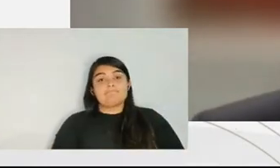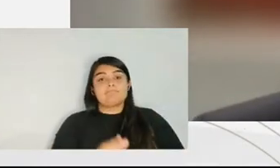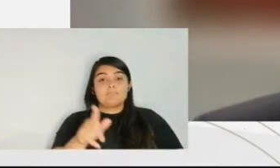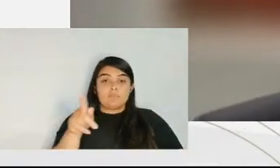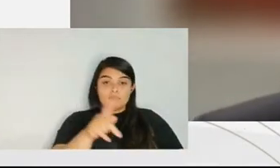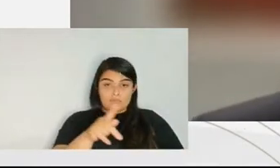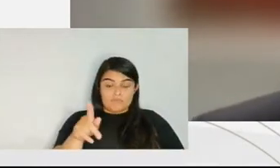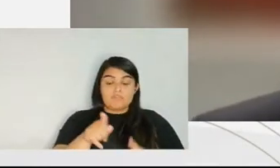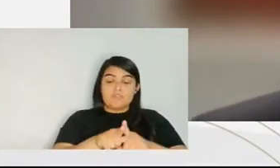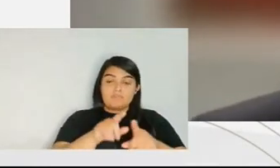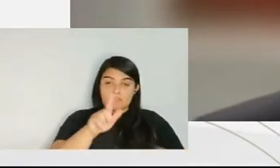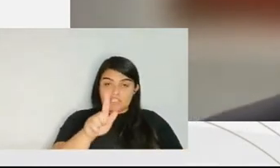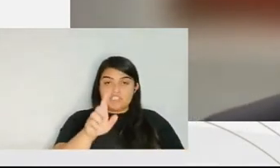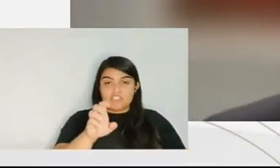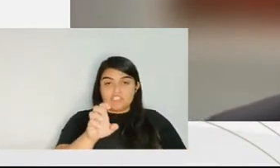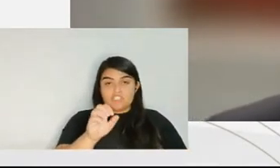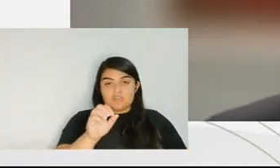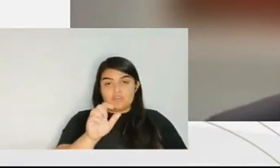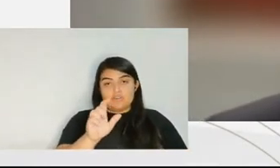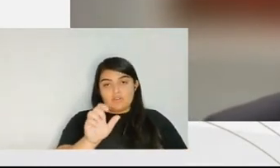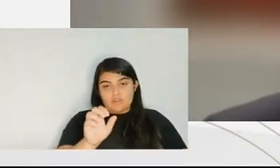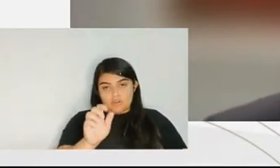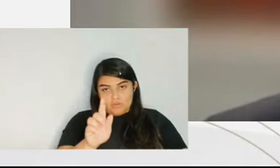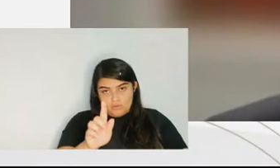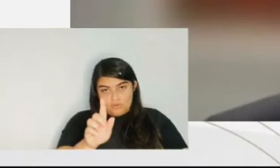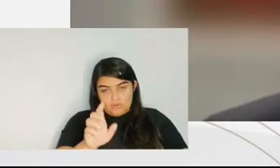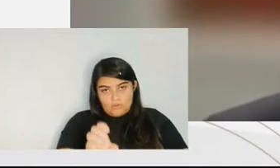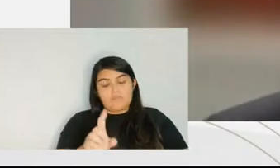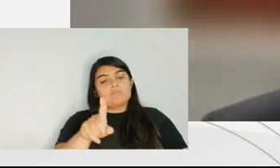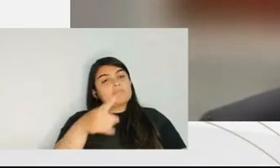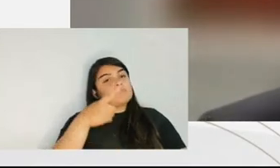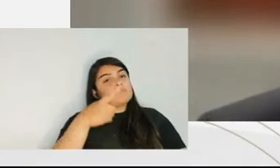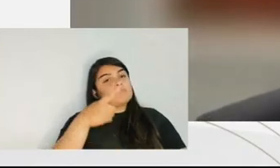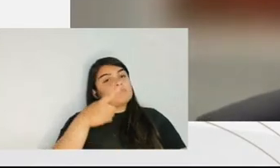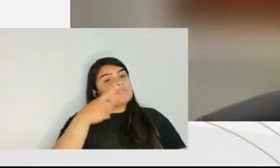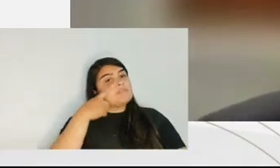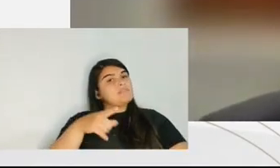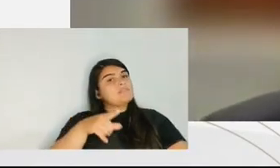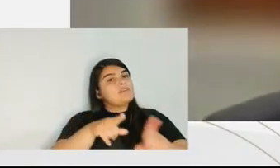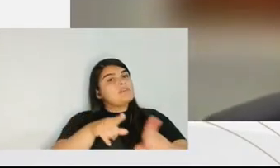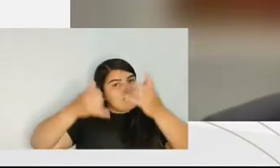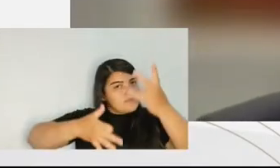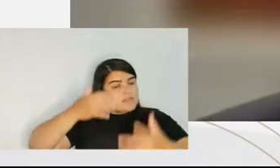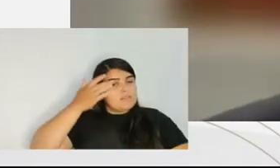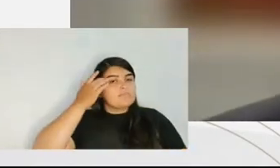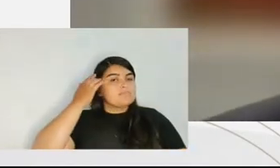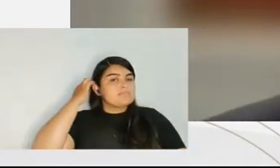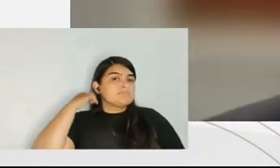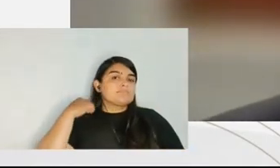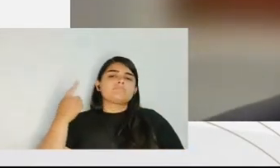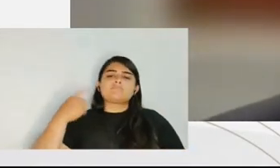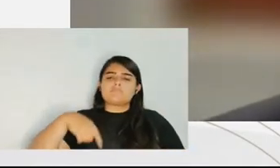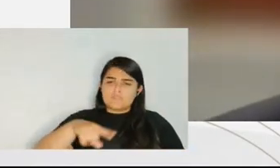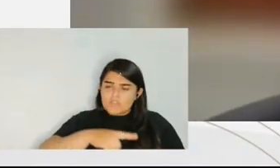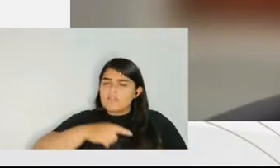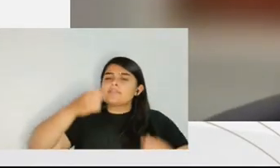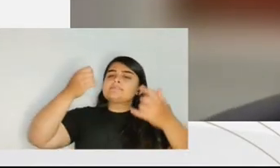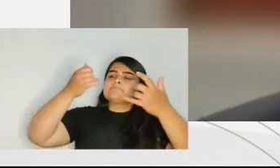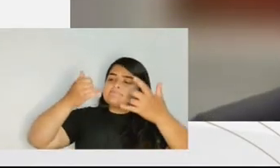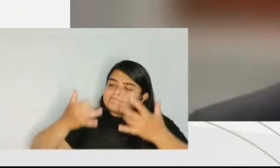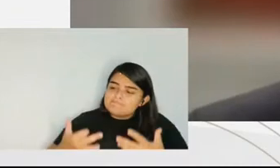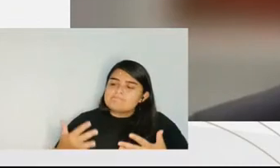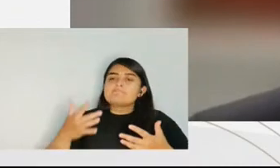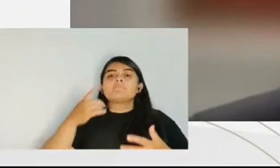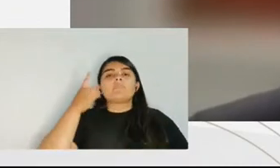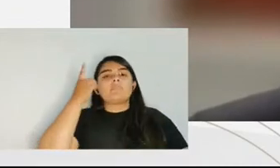of somebody who goes to a trial. But we need to talk about this. He's also brought